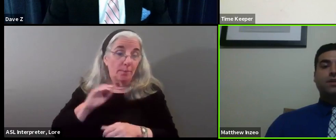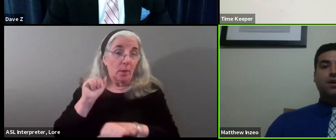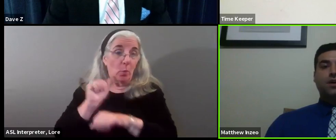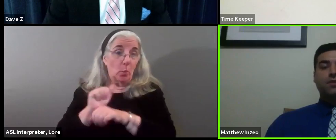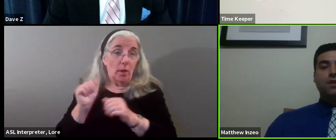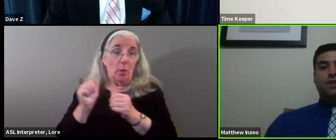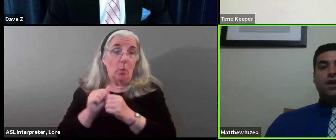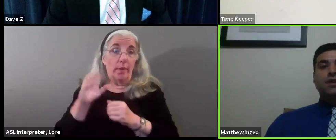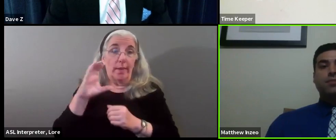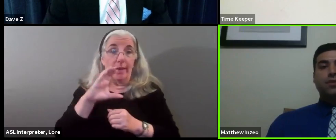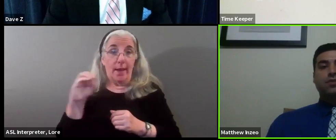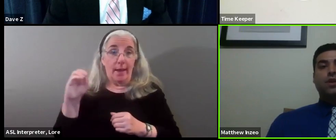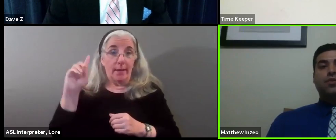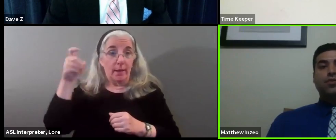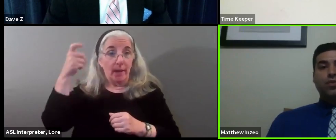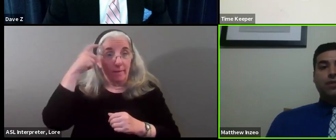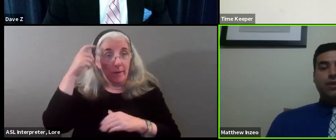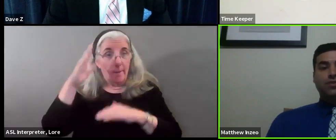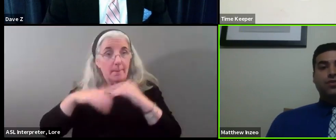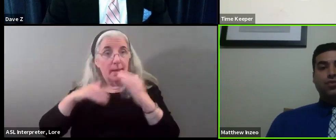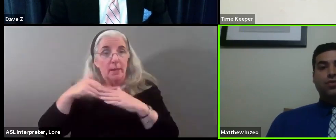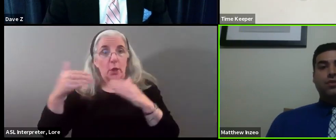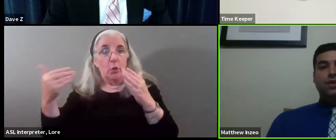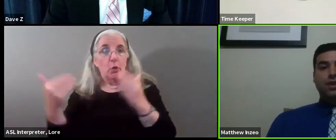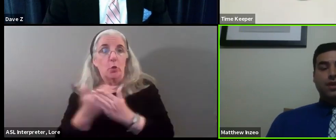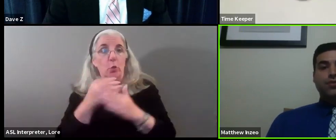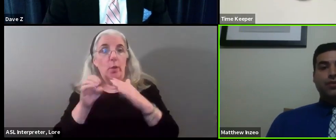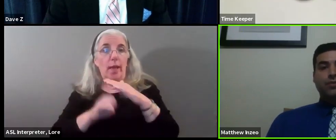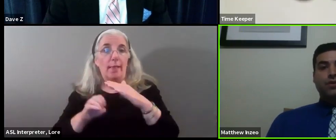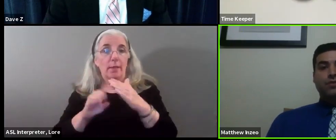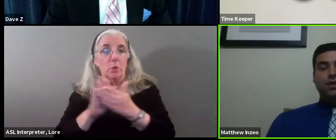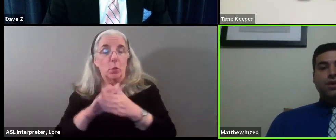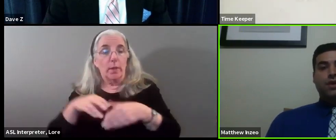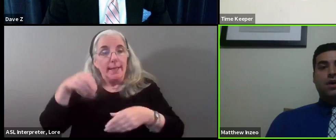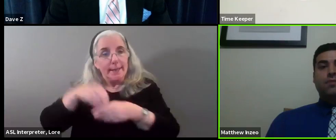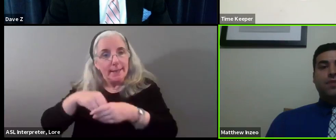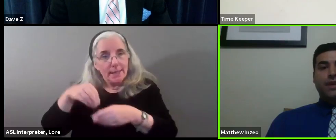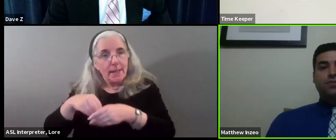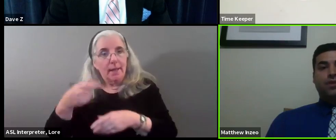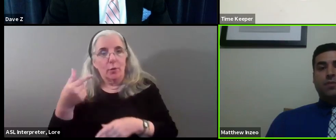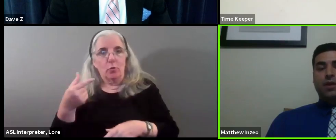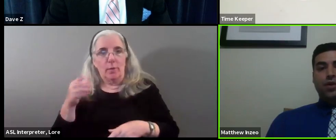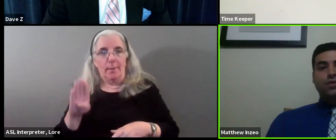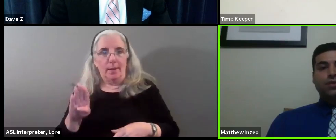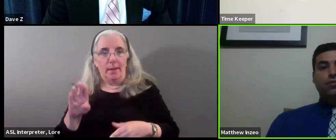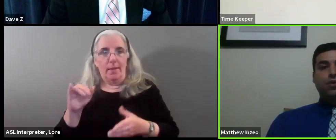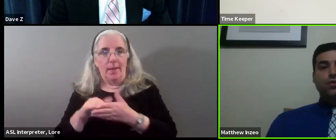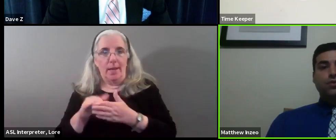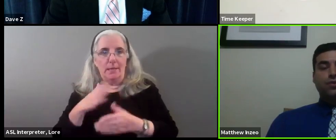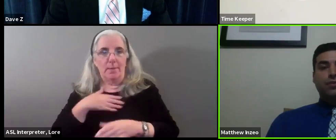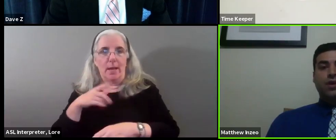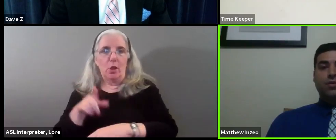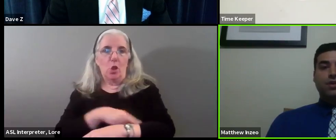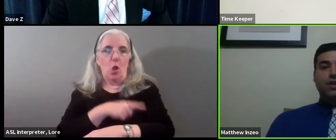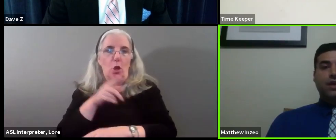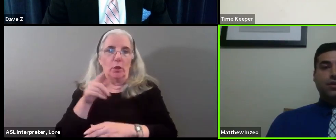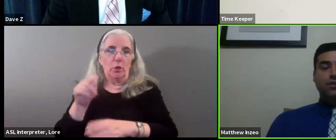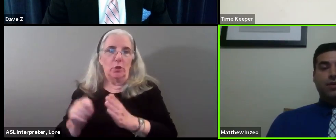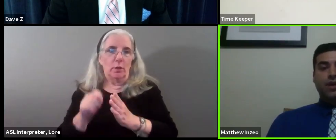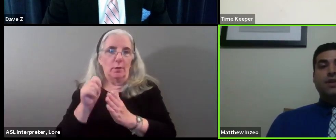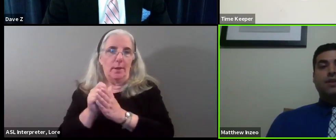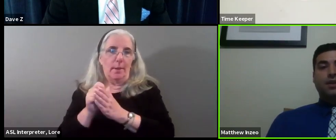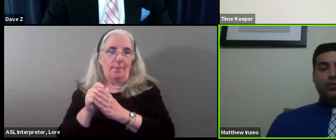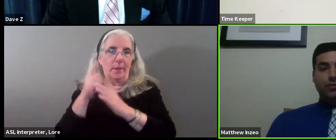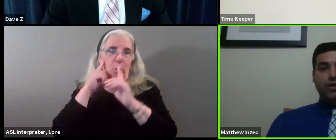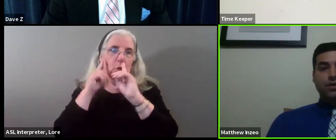having the county build a new elementary school in Greenbelt. That is one of my long term goals in Greenbelt. And one thing I